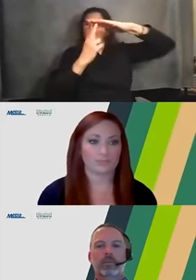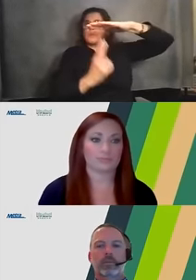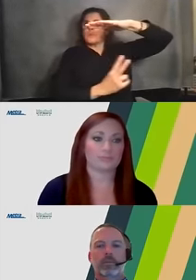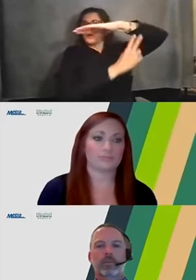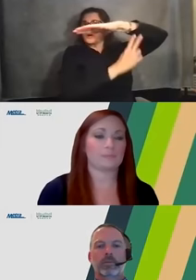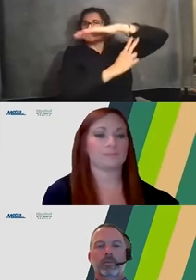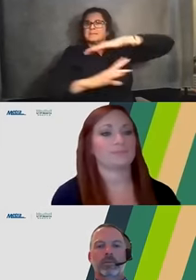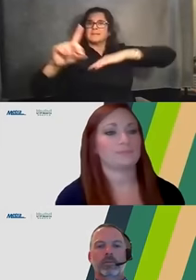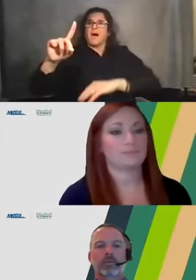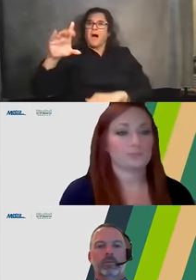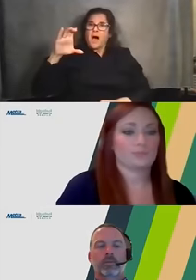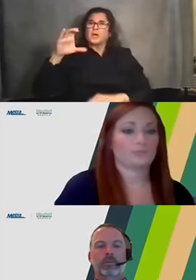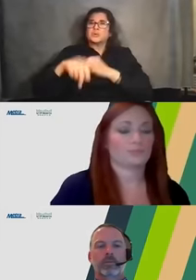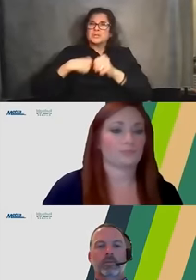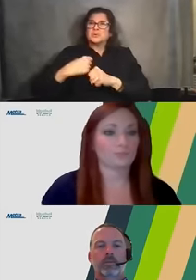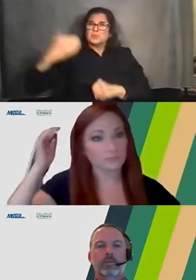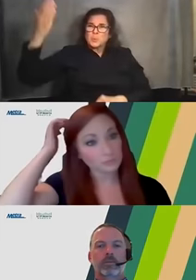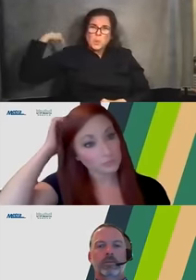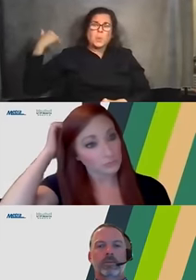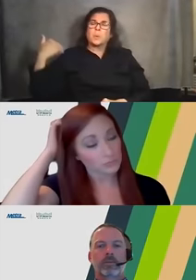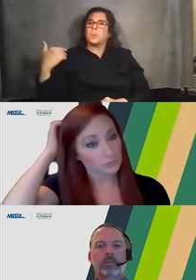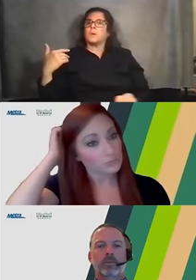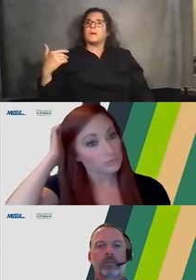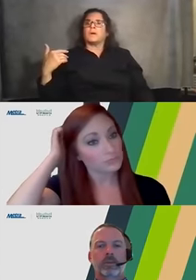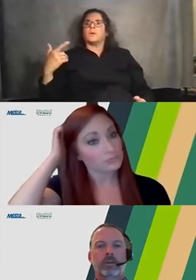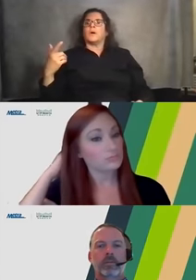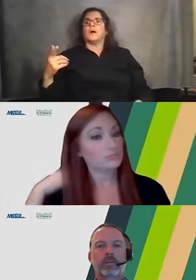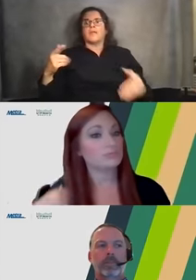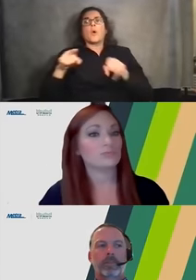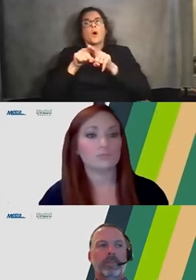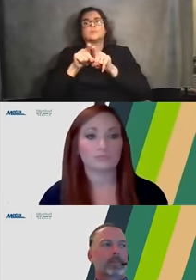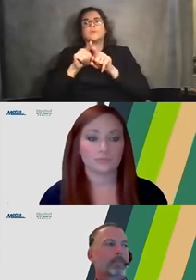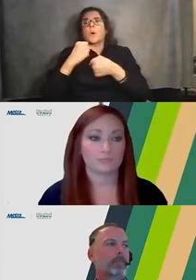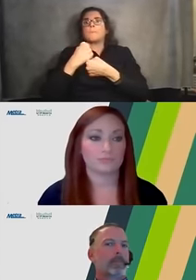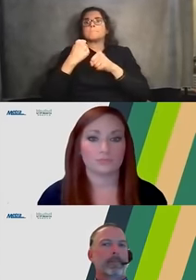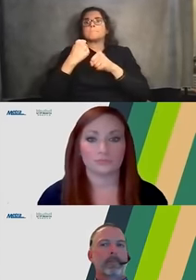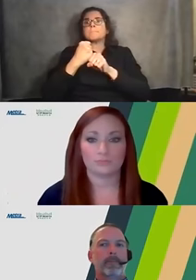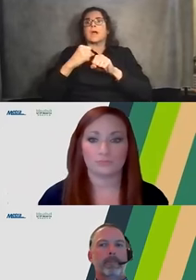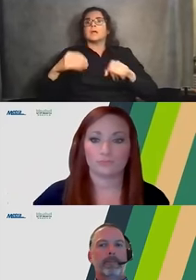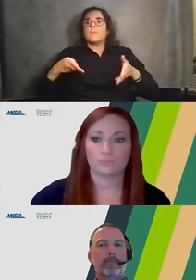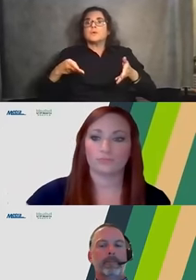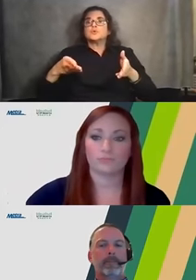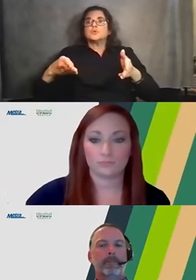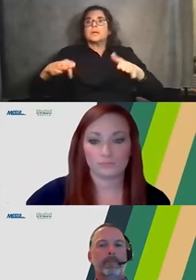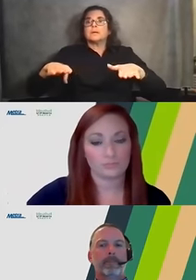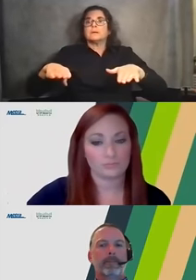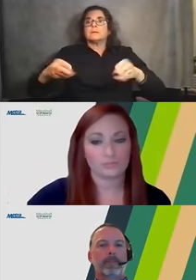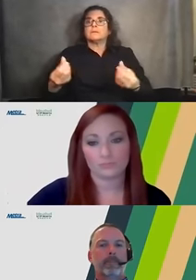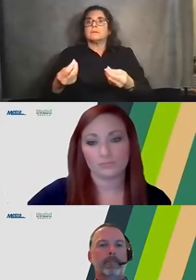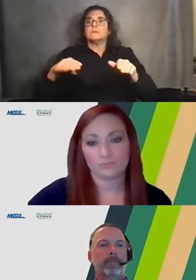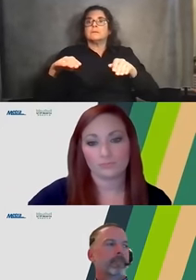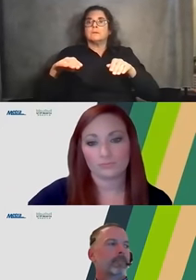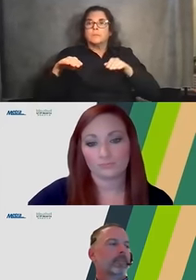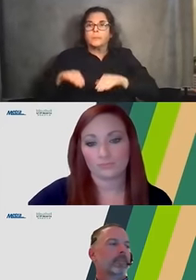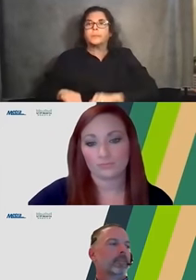the roadways and they did at different levels of different locations. So so this is something that's already occurred in the past. It's a it's a similar approach that will